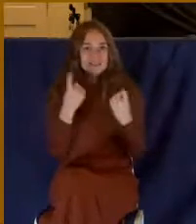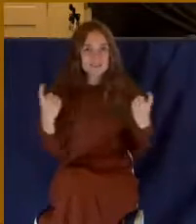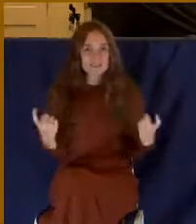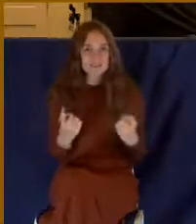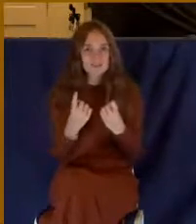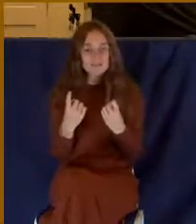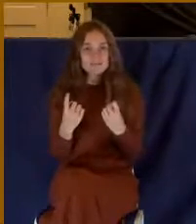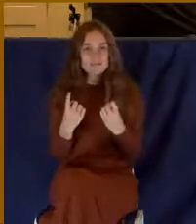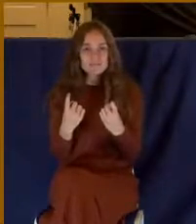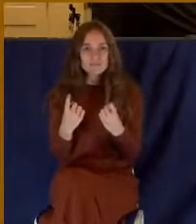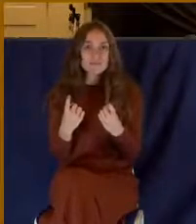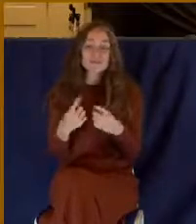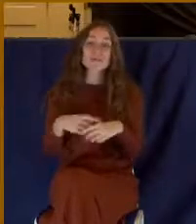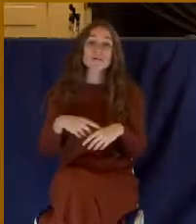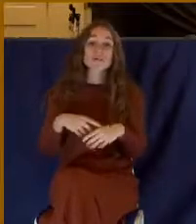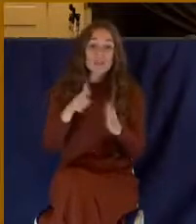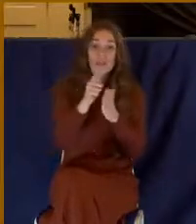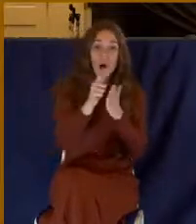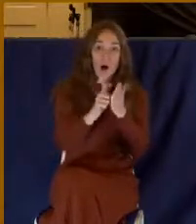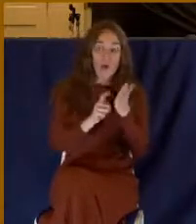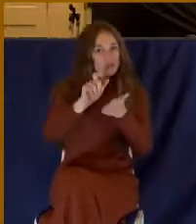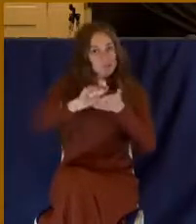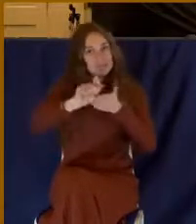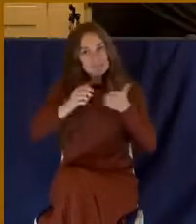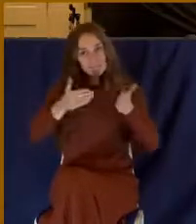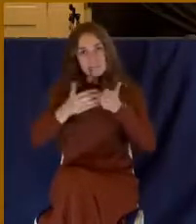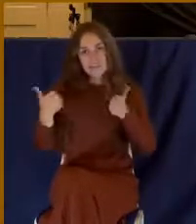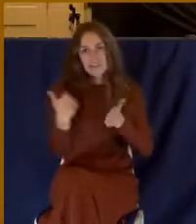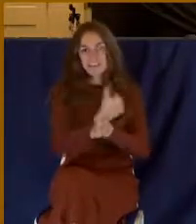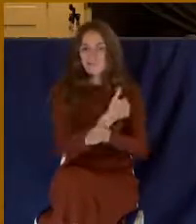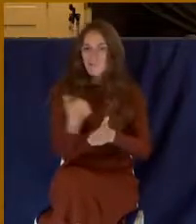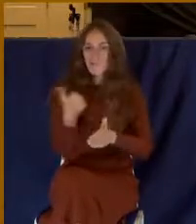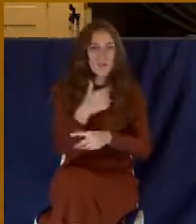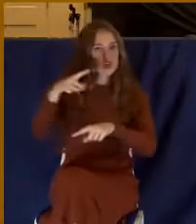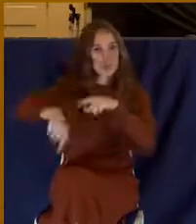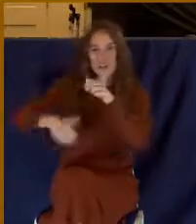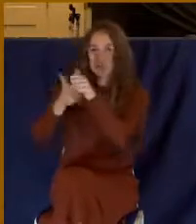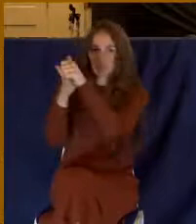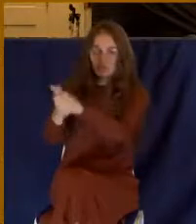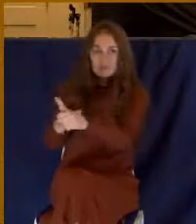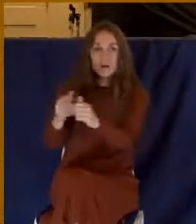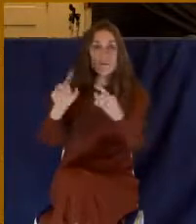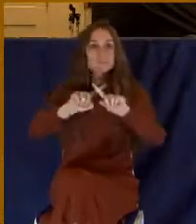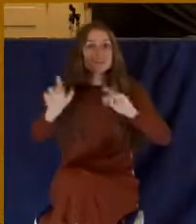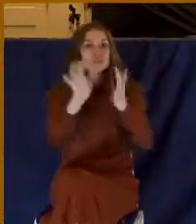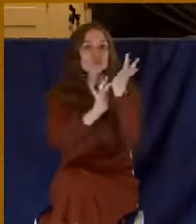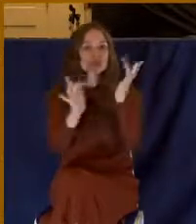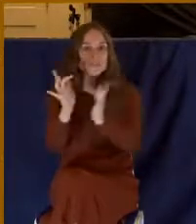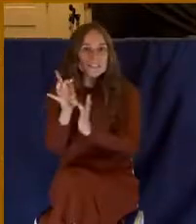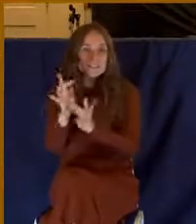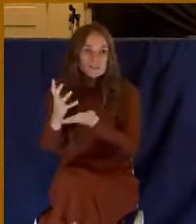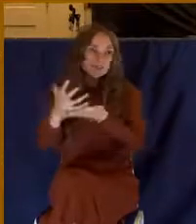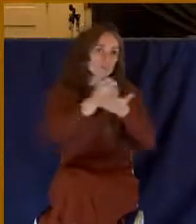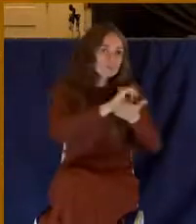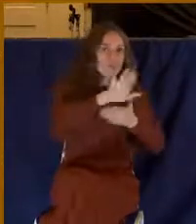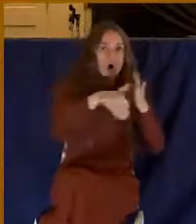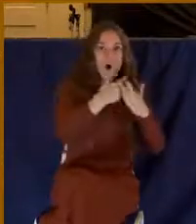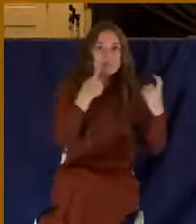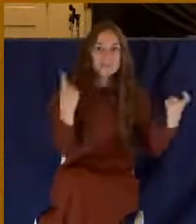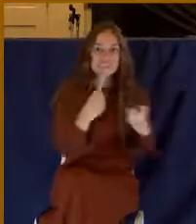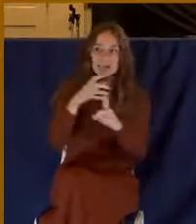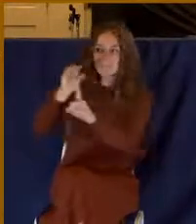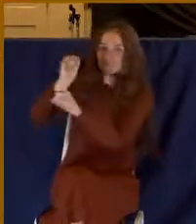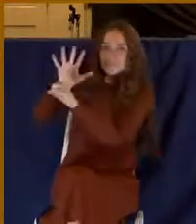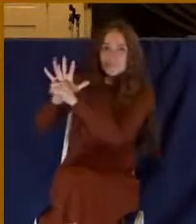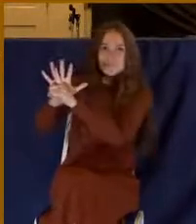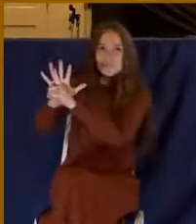that was against us, which was contrary to us, and took it out of the way, nailing it to his cross. And having spoiled principalities and